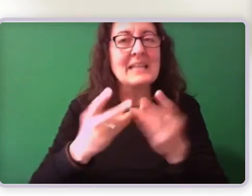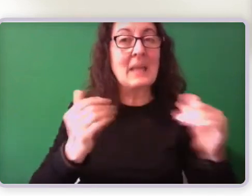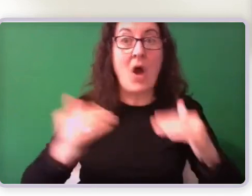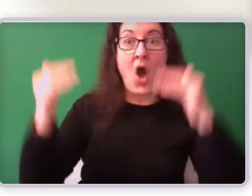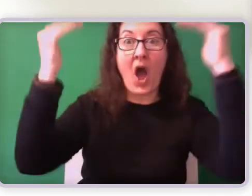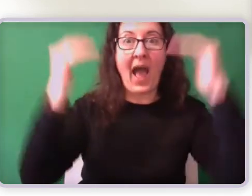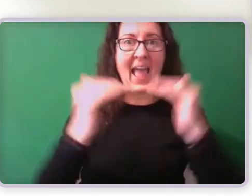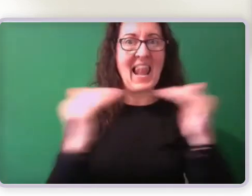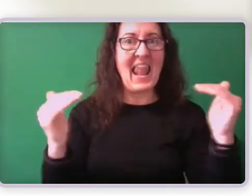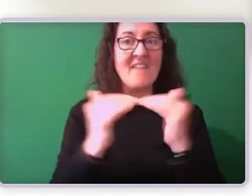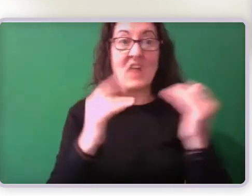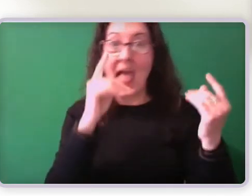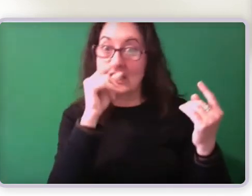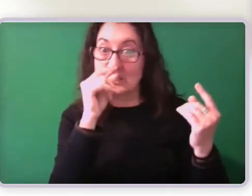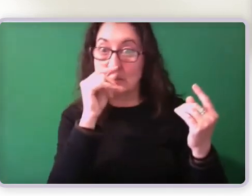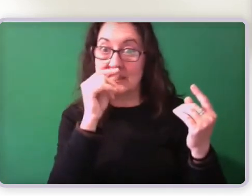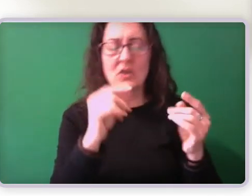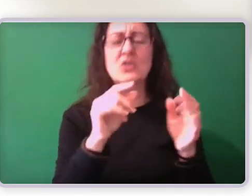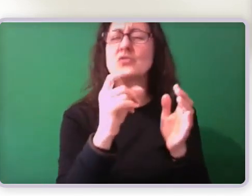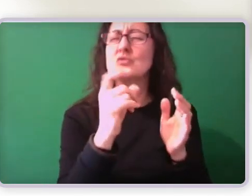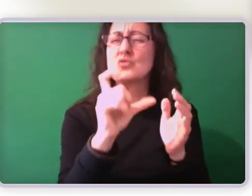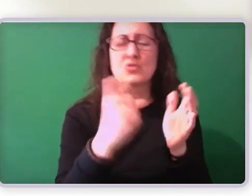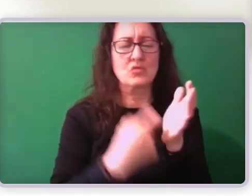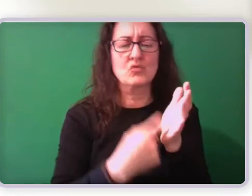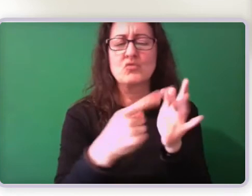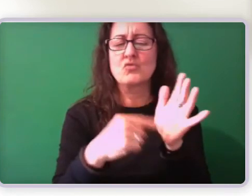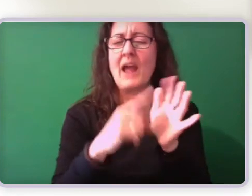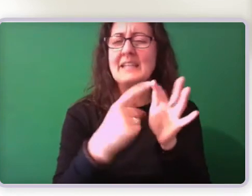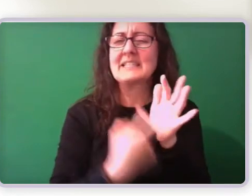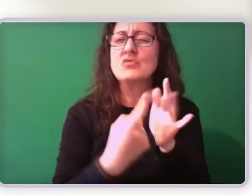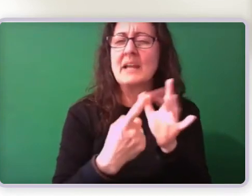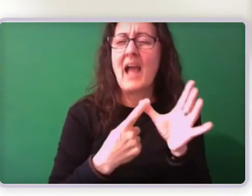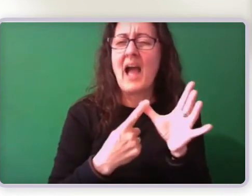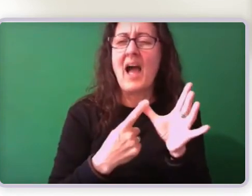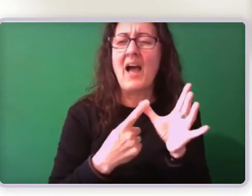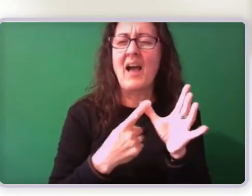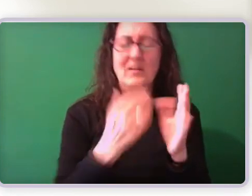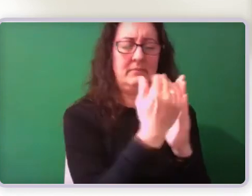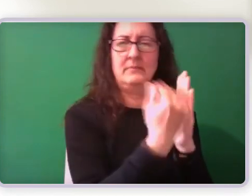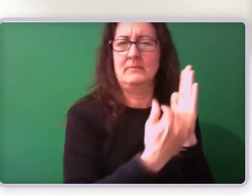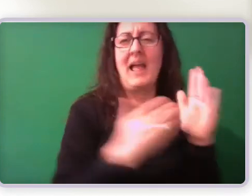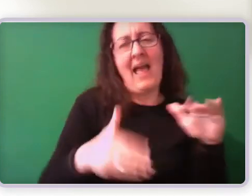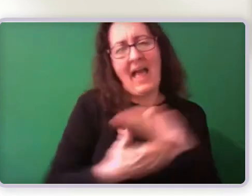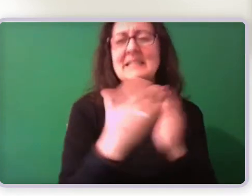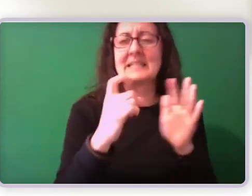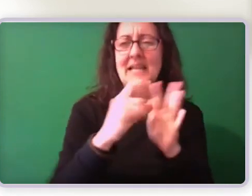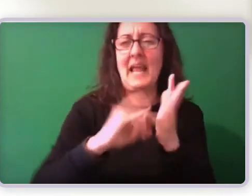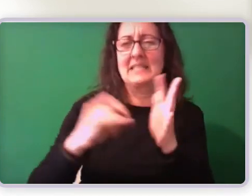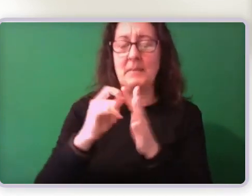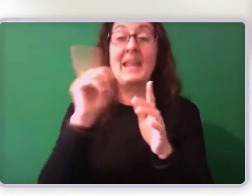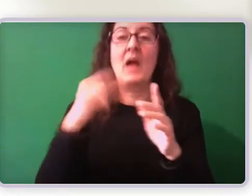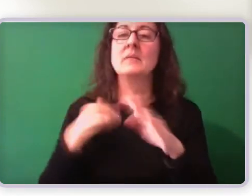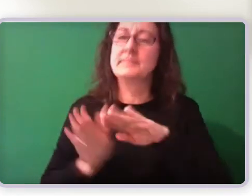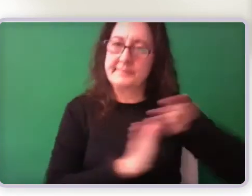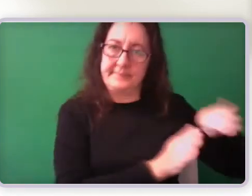criteria for the DSB. What I'd like to speak about now is medical evidence. Medical evidence